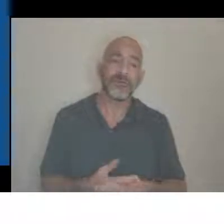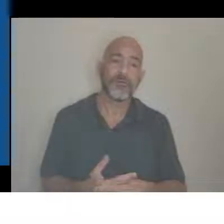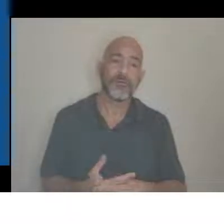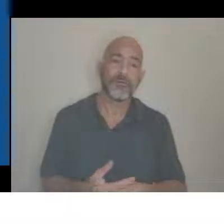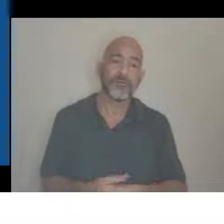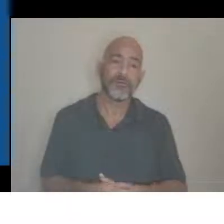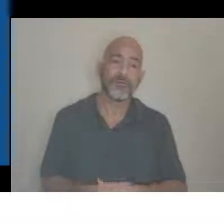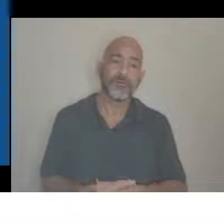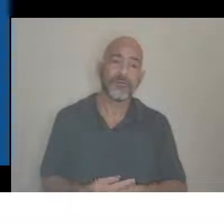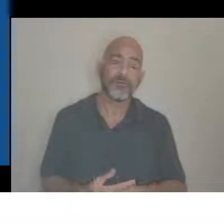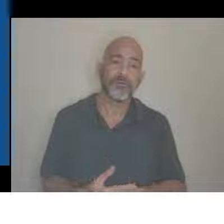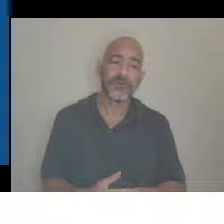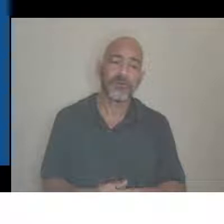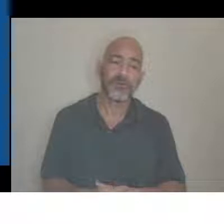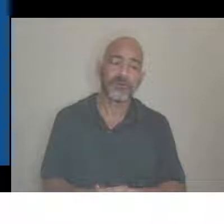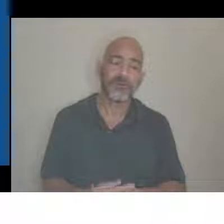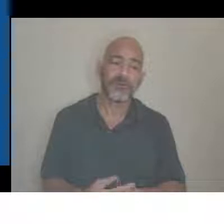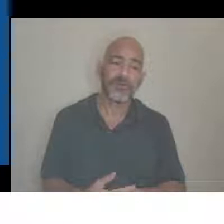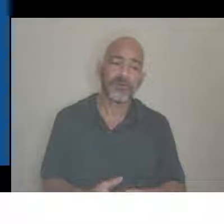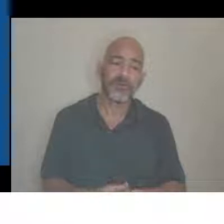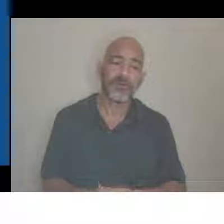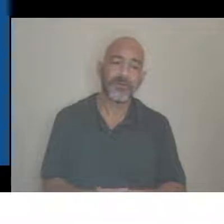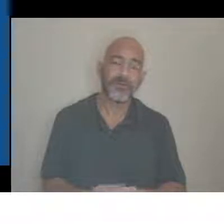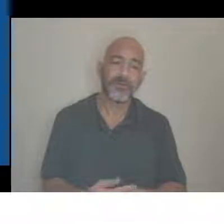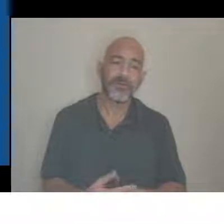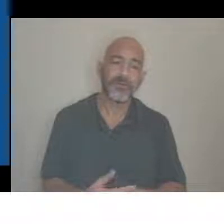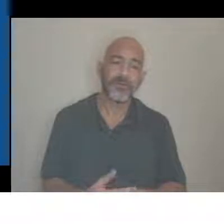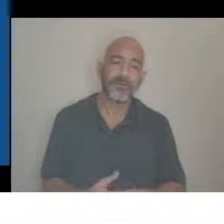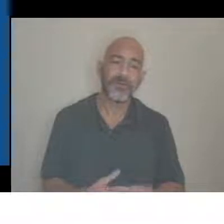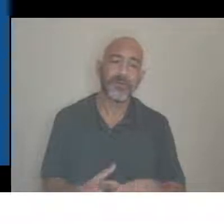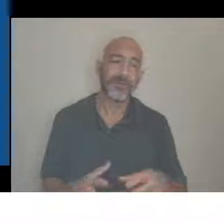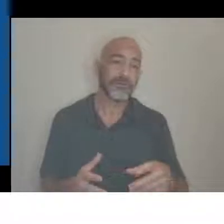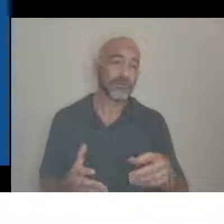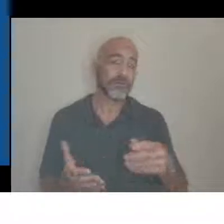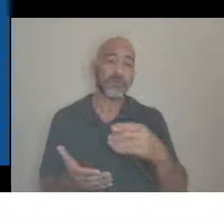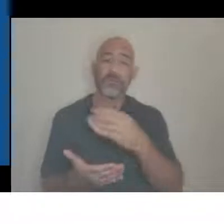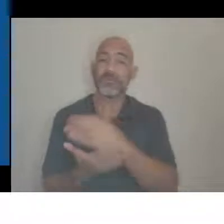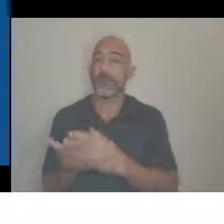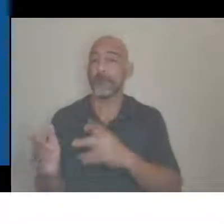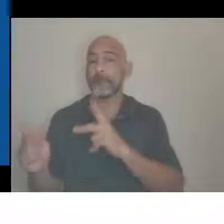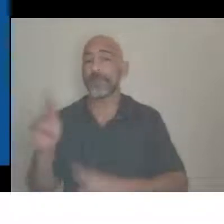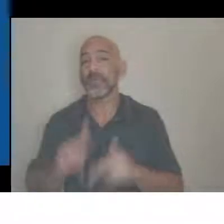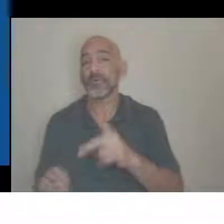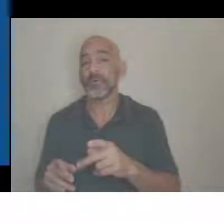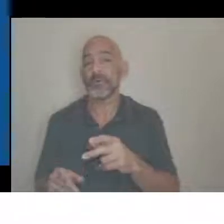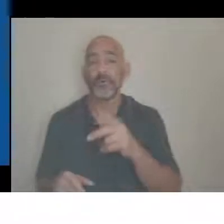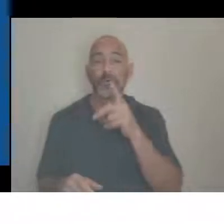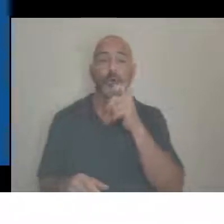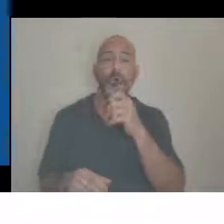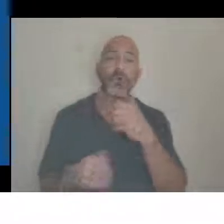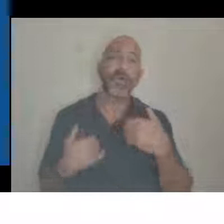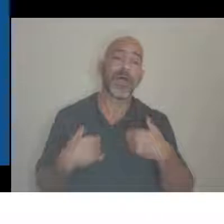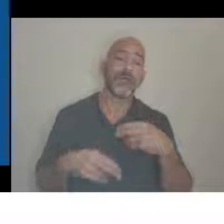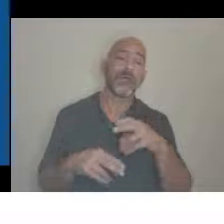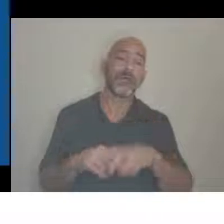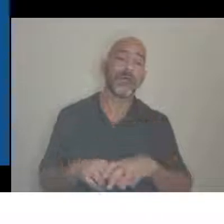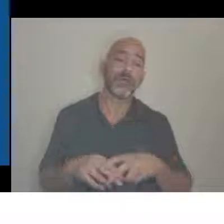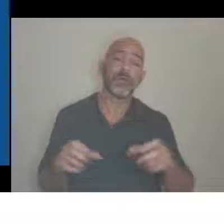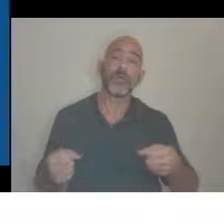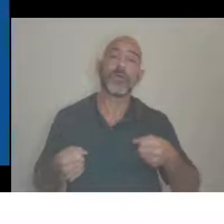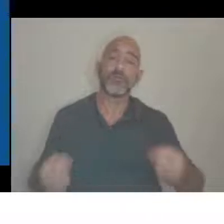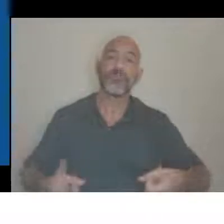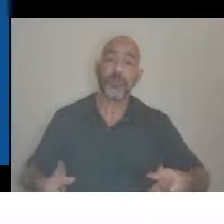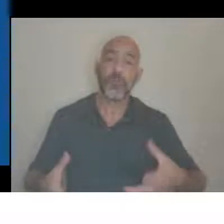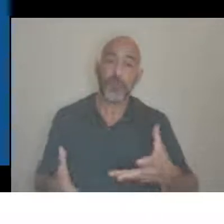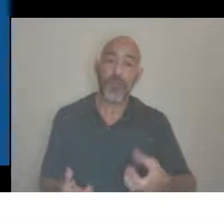doesn't mean everybody who uses a wheelchair wants that chair removed. Or just because one person wants a door